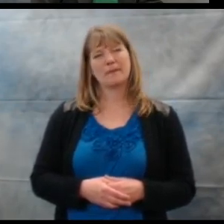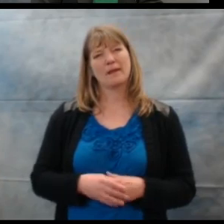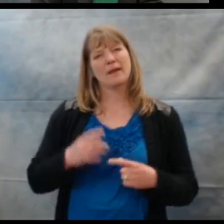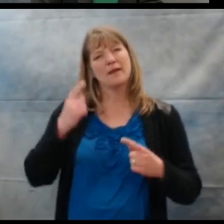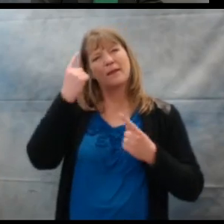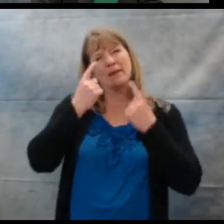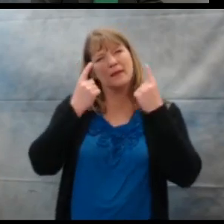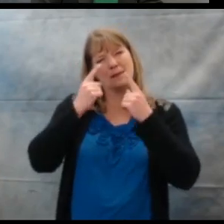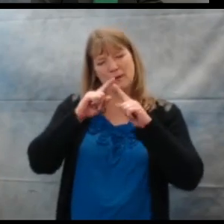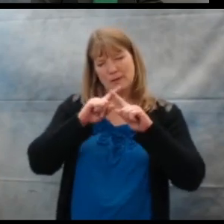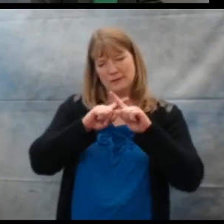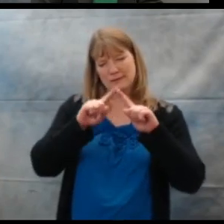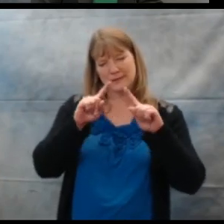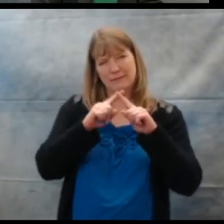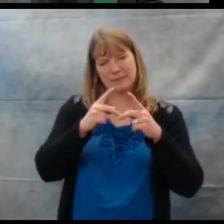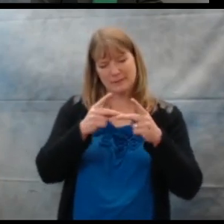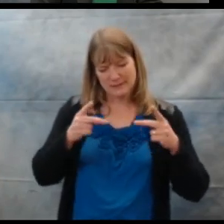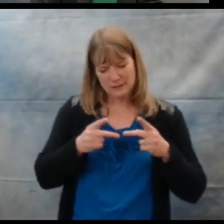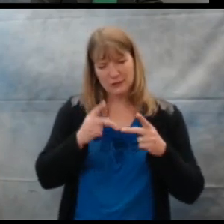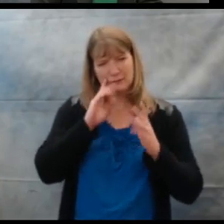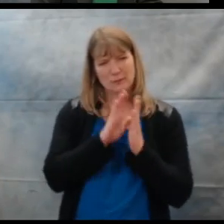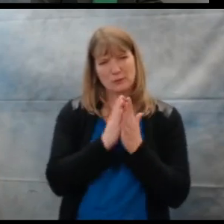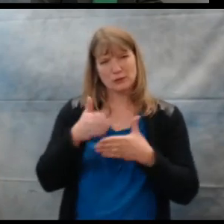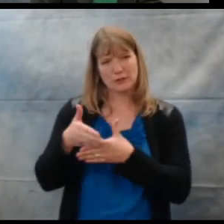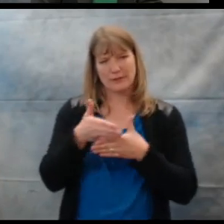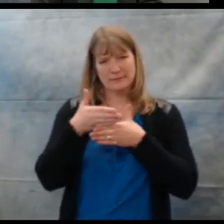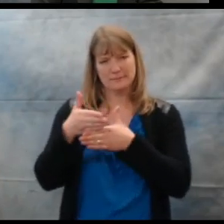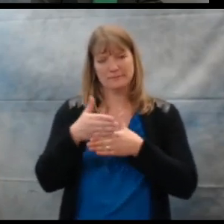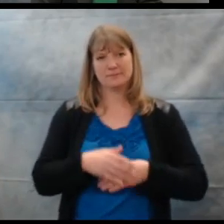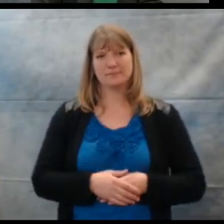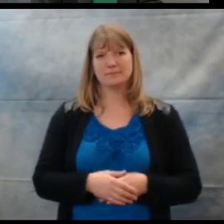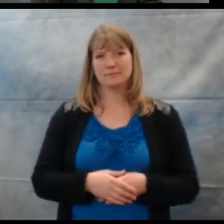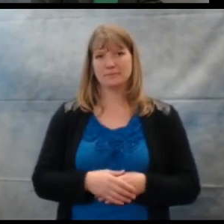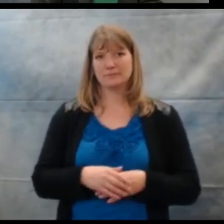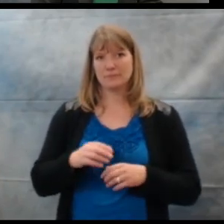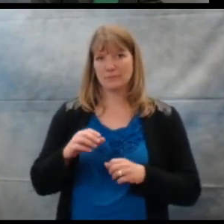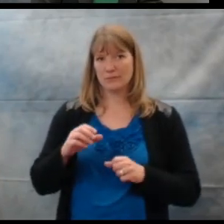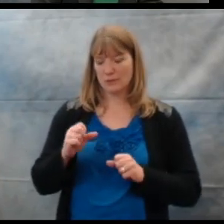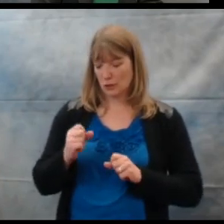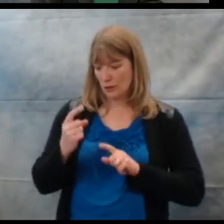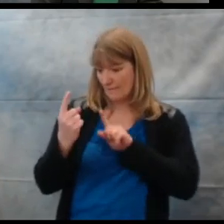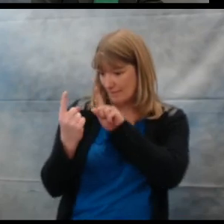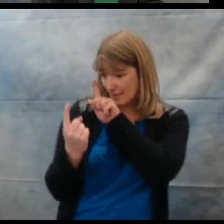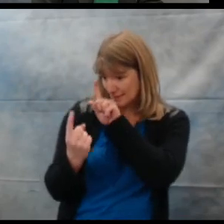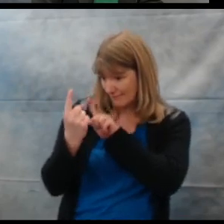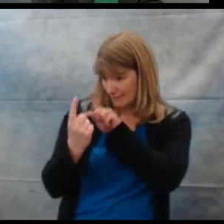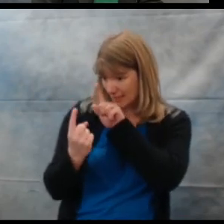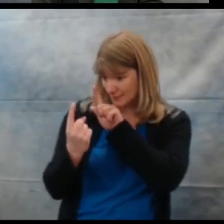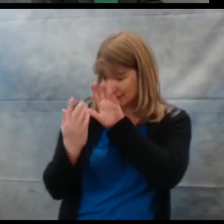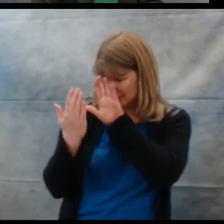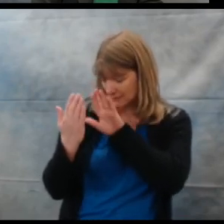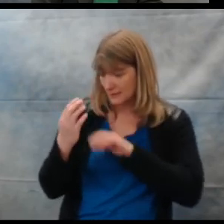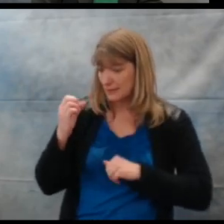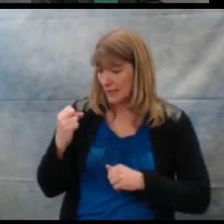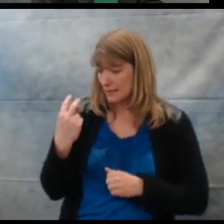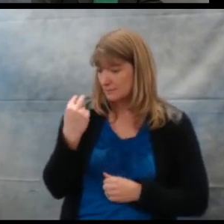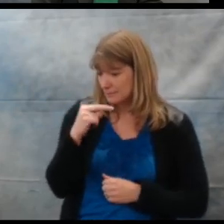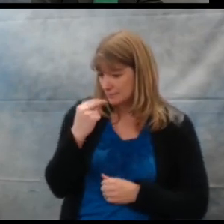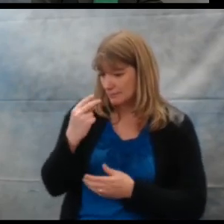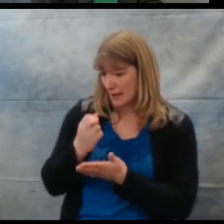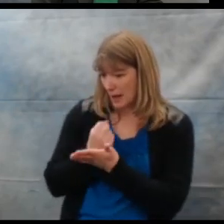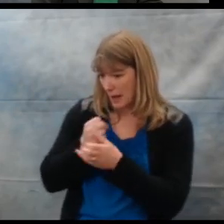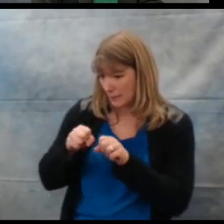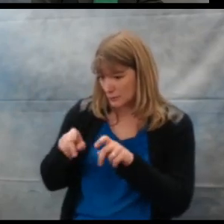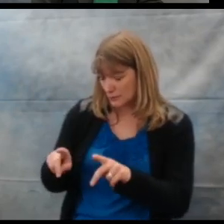Think about different positions for book sharing. Face to face positioning allows for